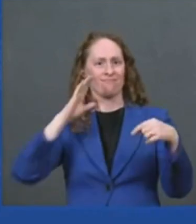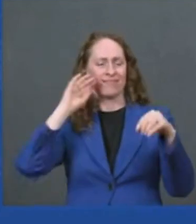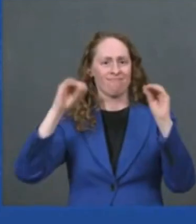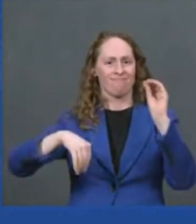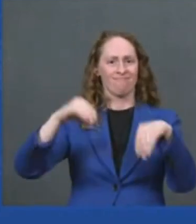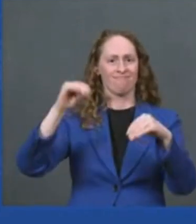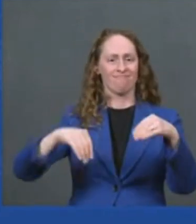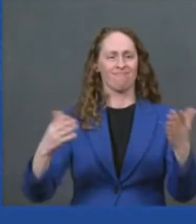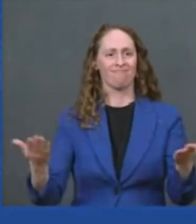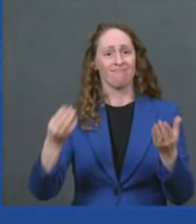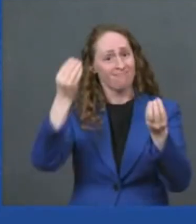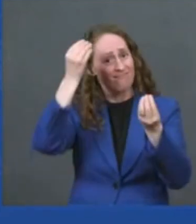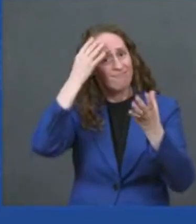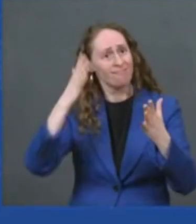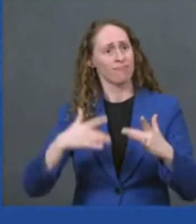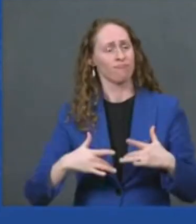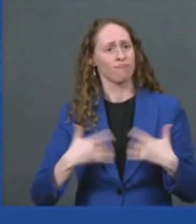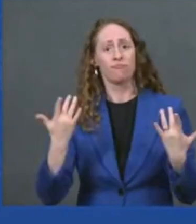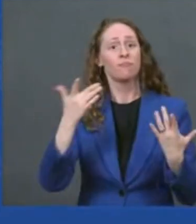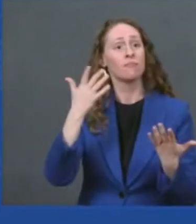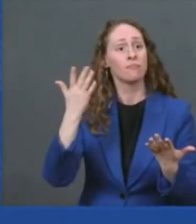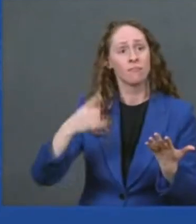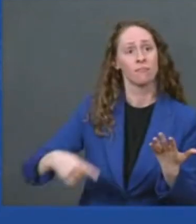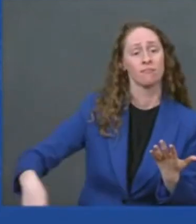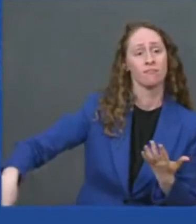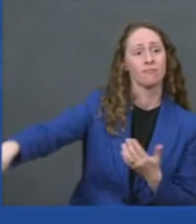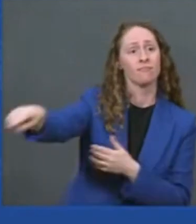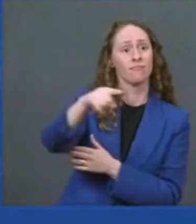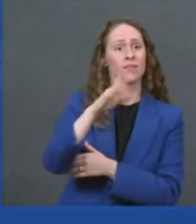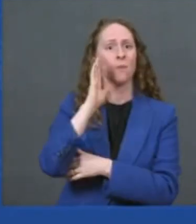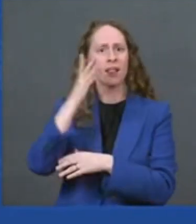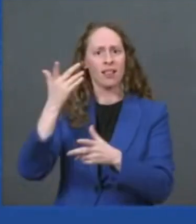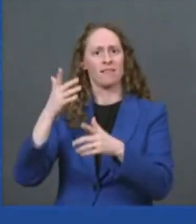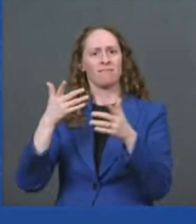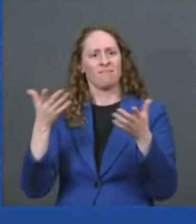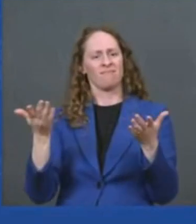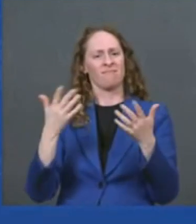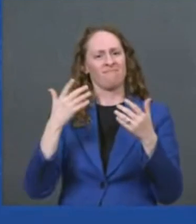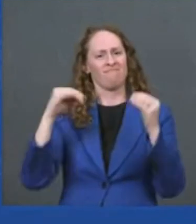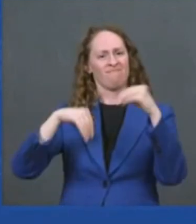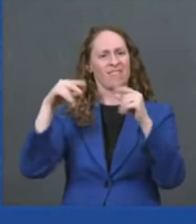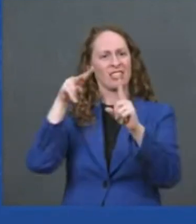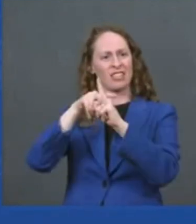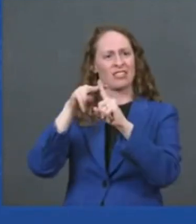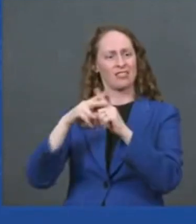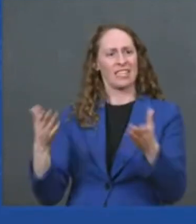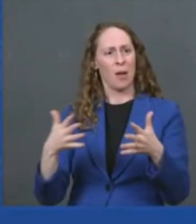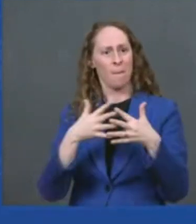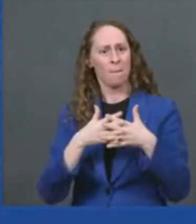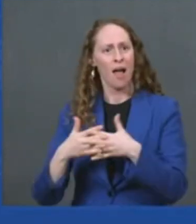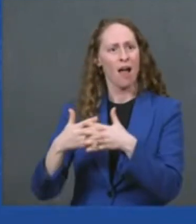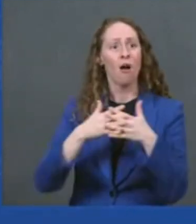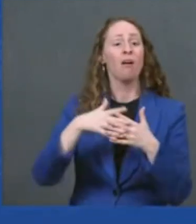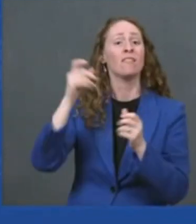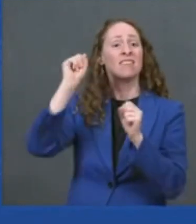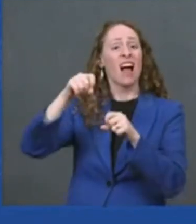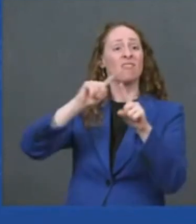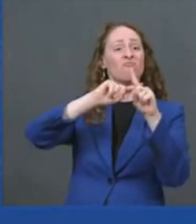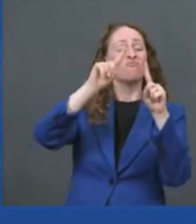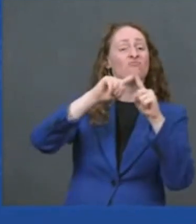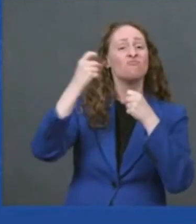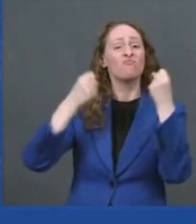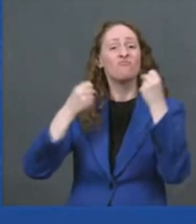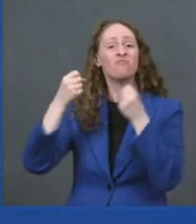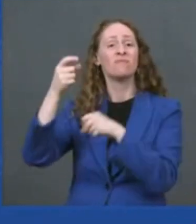made in america and trucked across the continent by enabling ev owners to drive anywhere